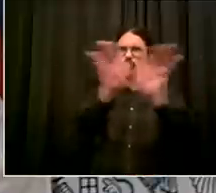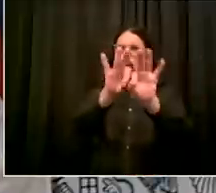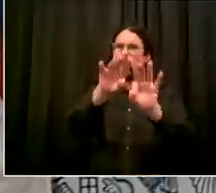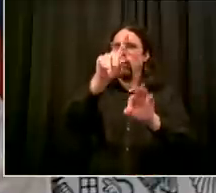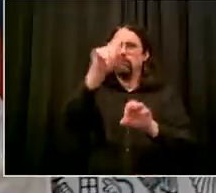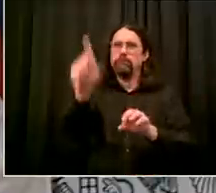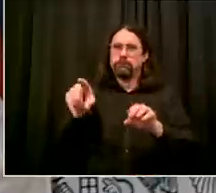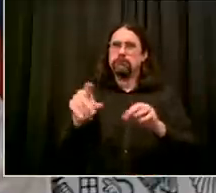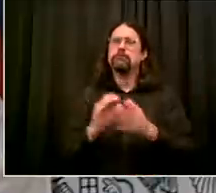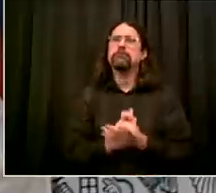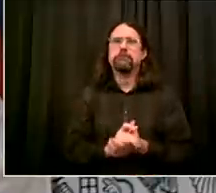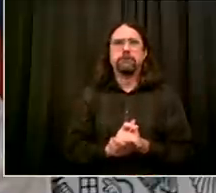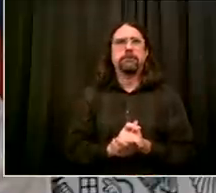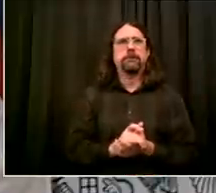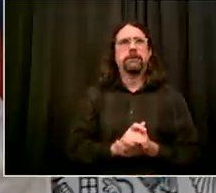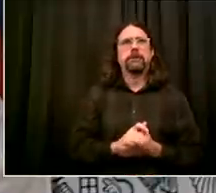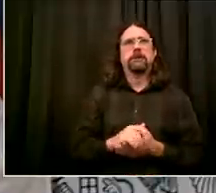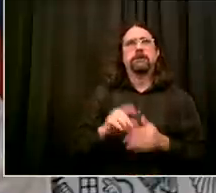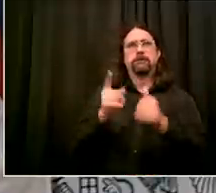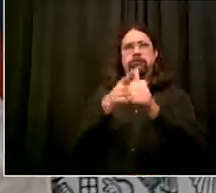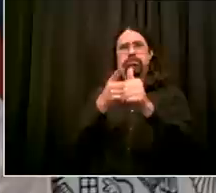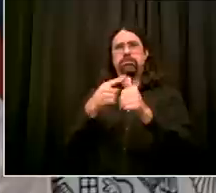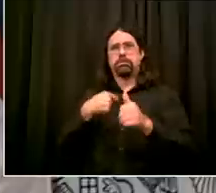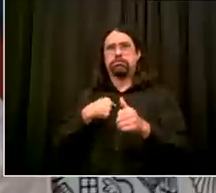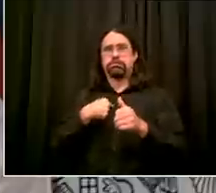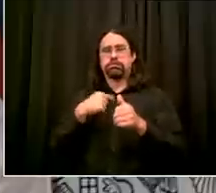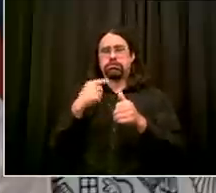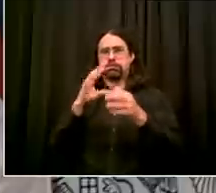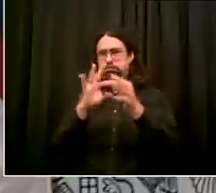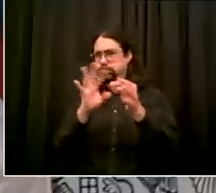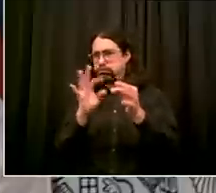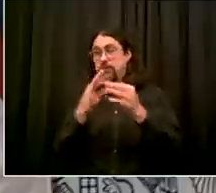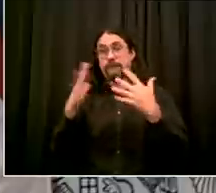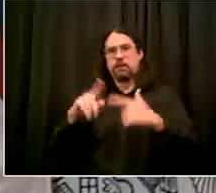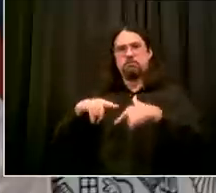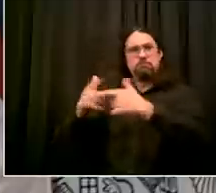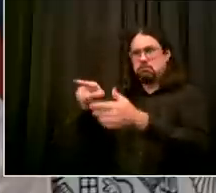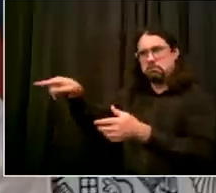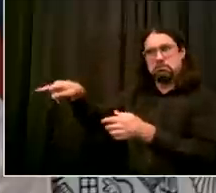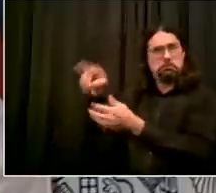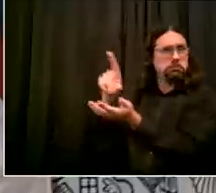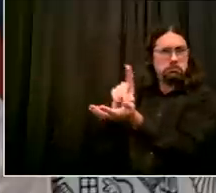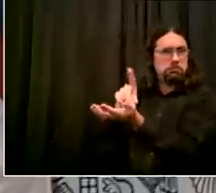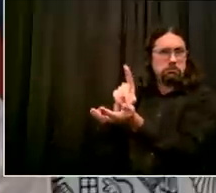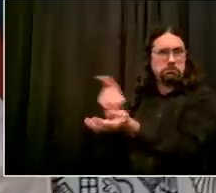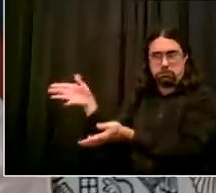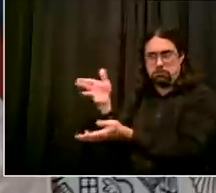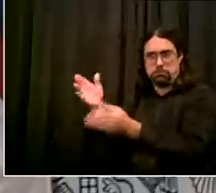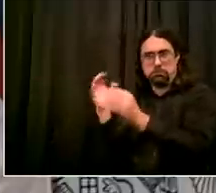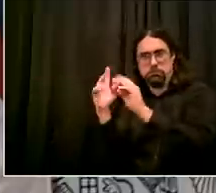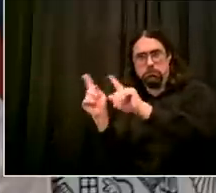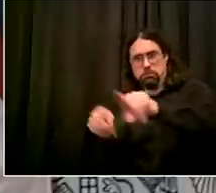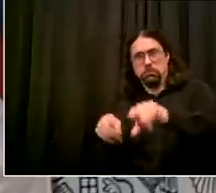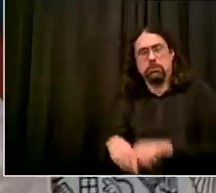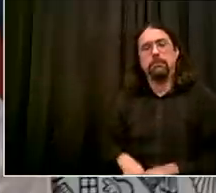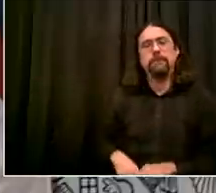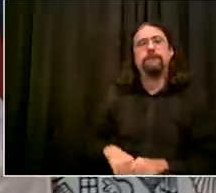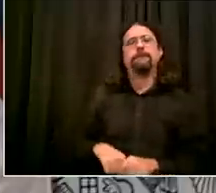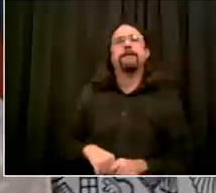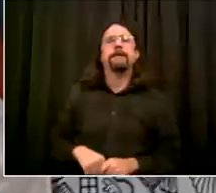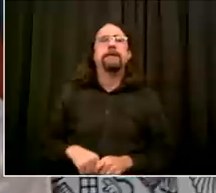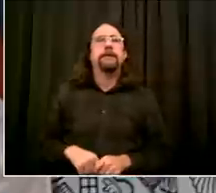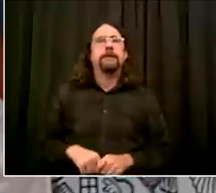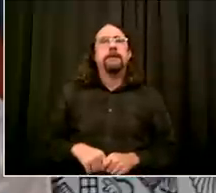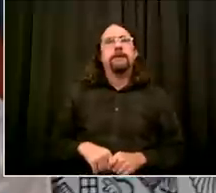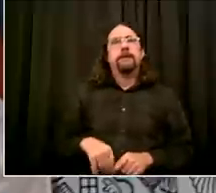we have a different situation than the other parts of the world that are having their second wave for a couple of reasons